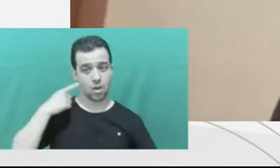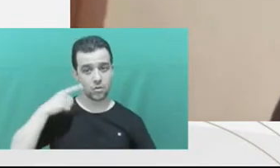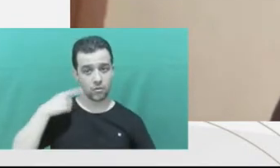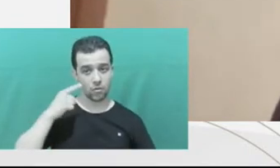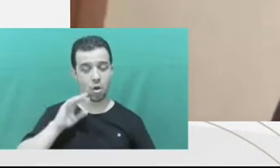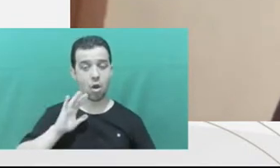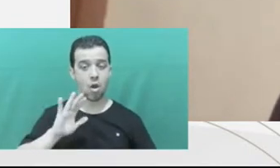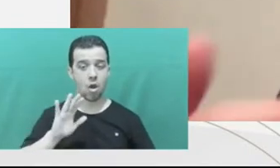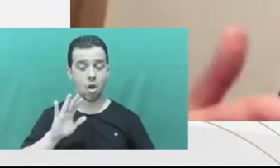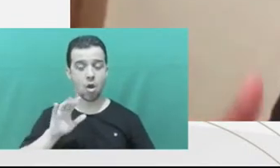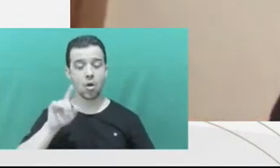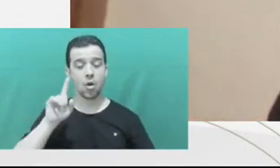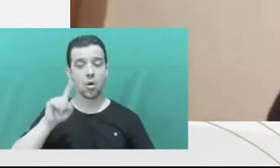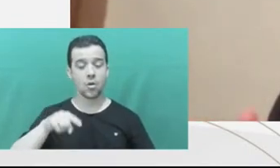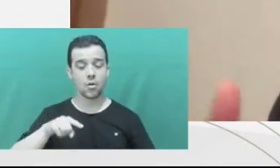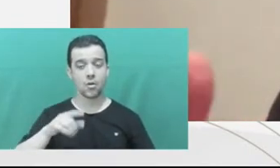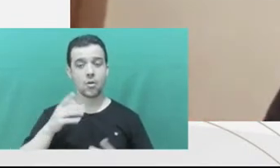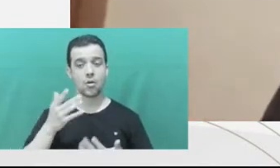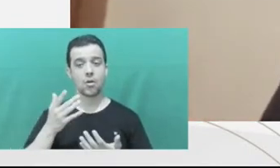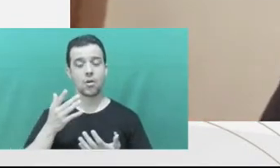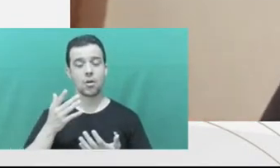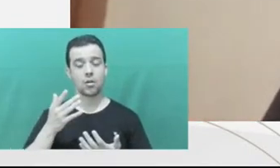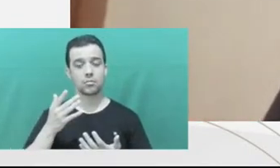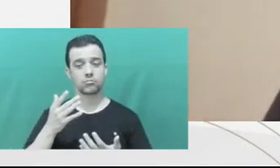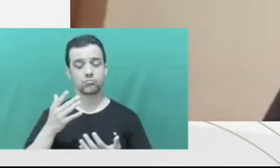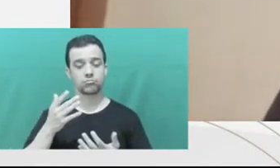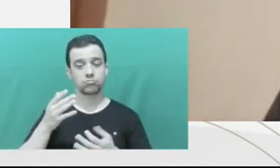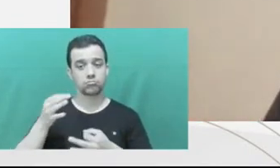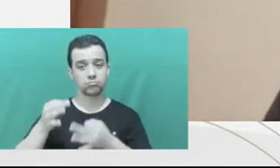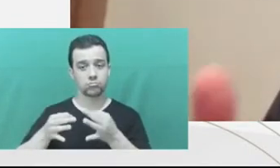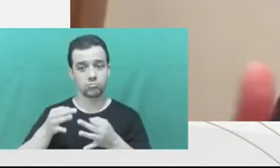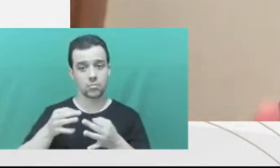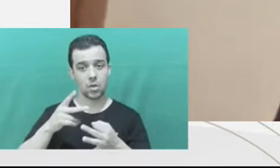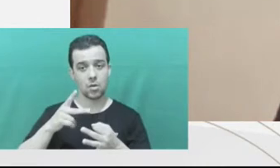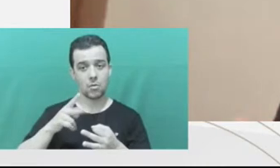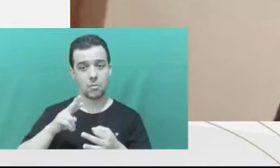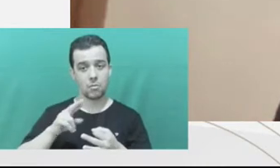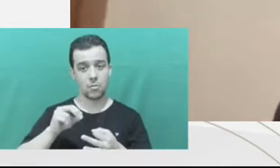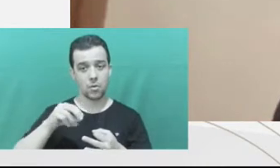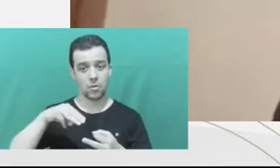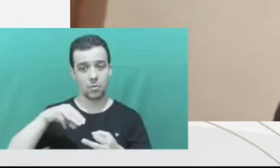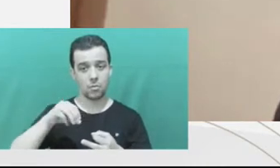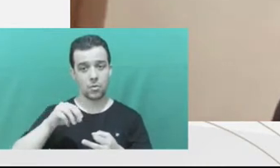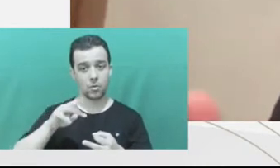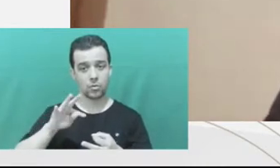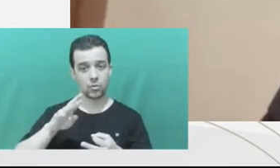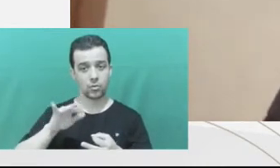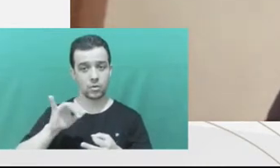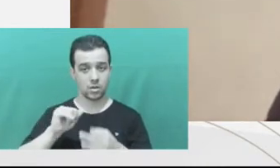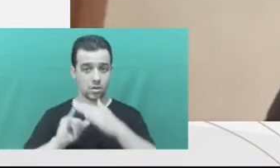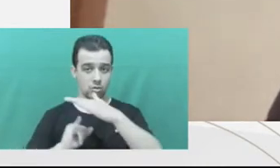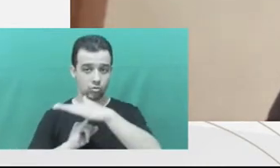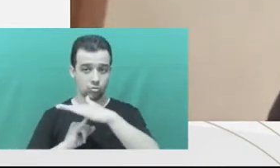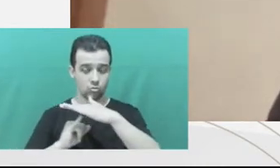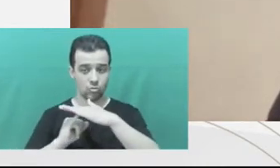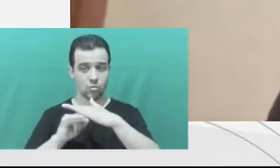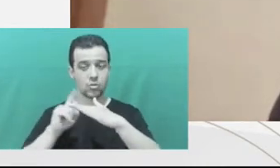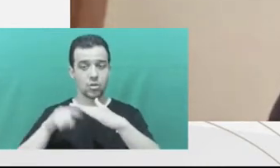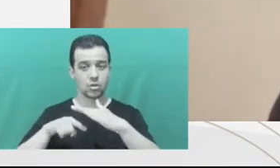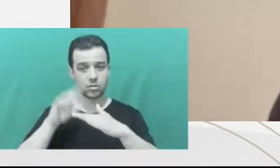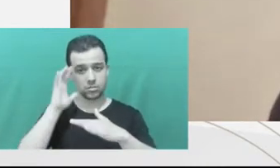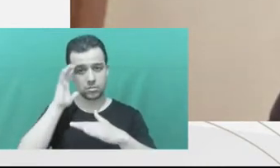defendant? Or can the public defender take that on? And